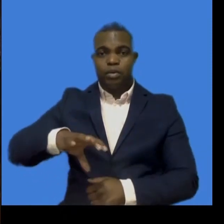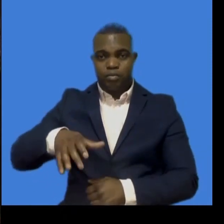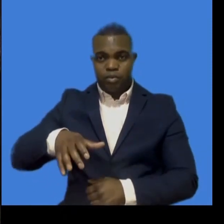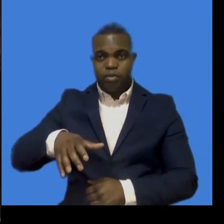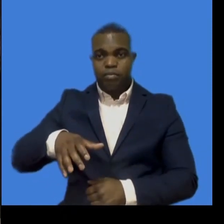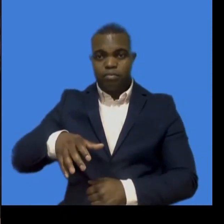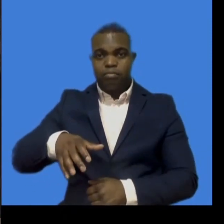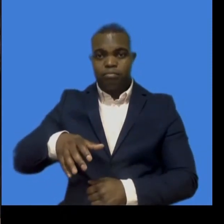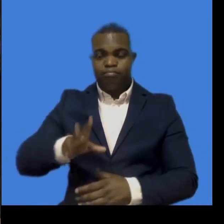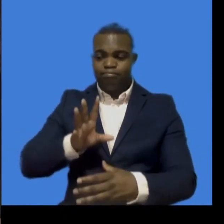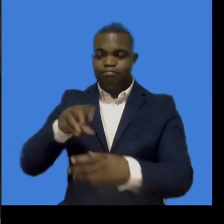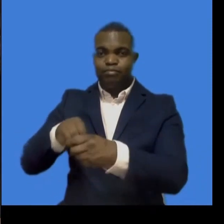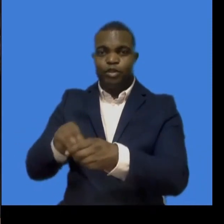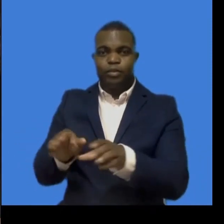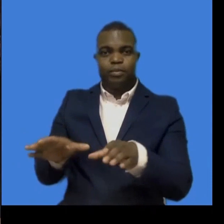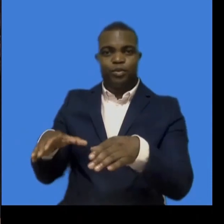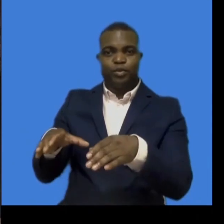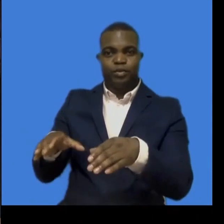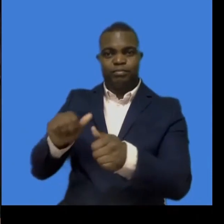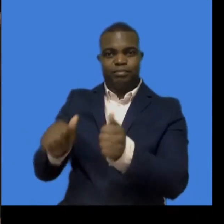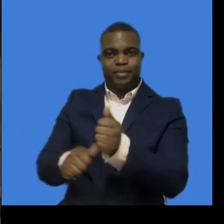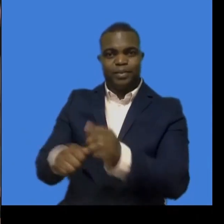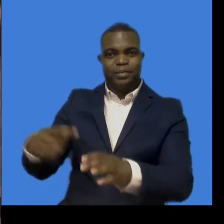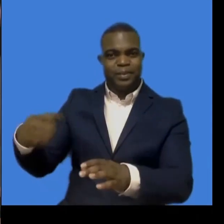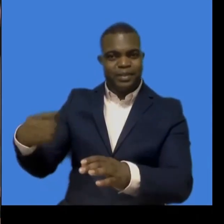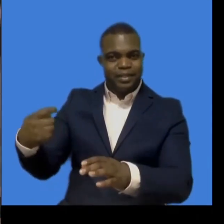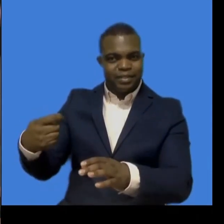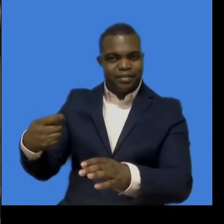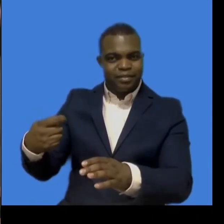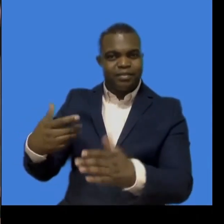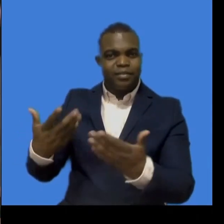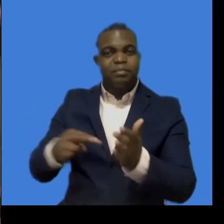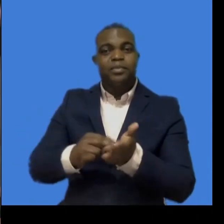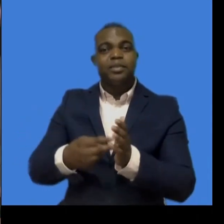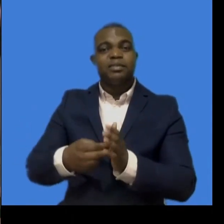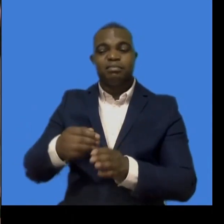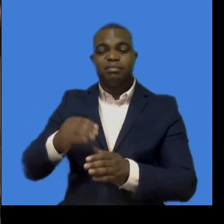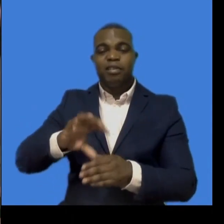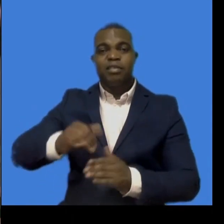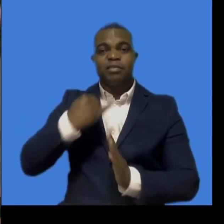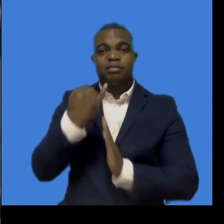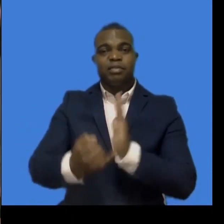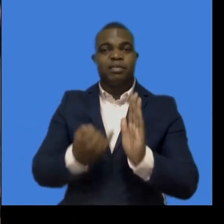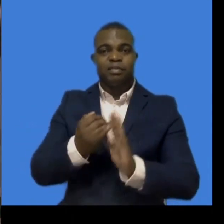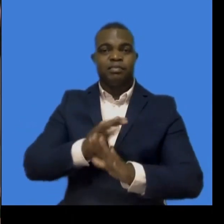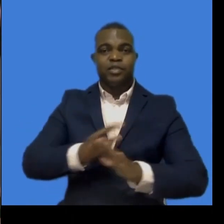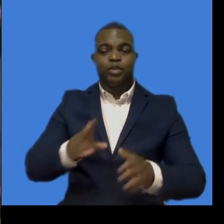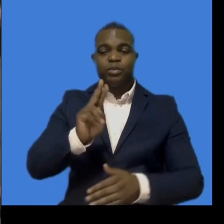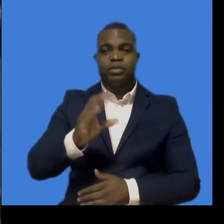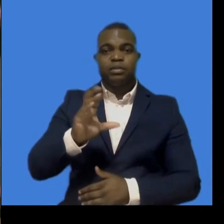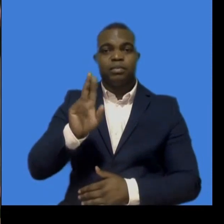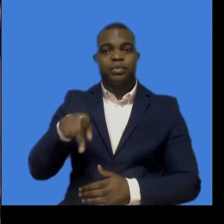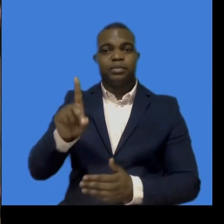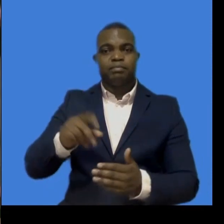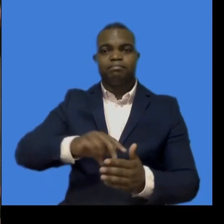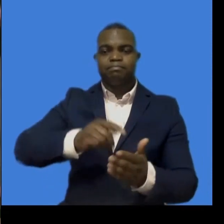CRPD by ratifying the Convention on February 2008-16. Madam Vice President, Sri Lanka